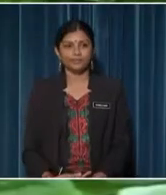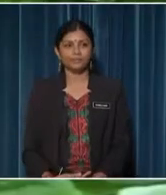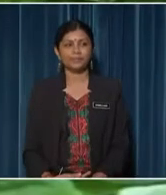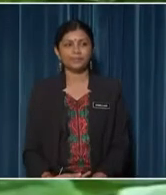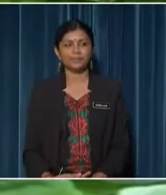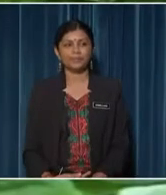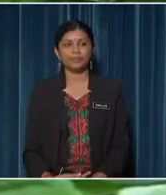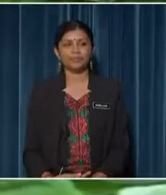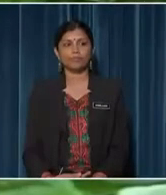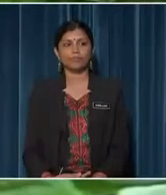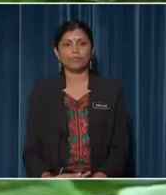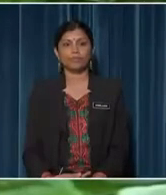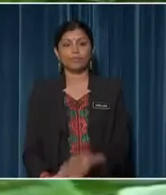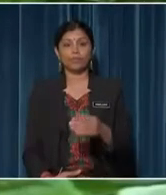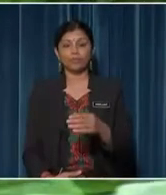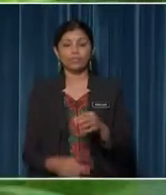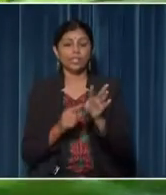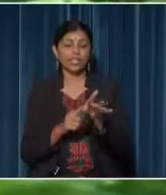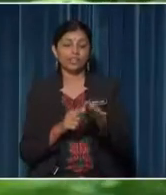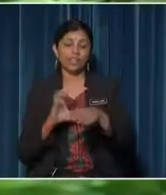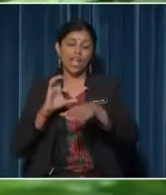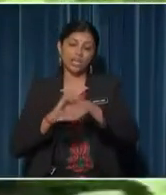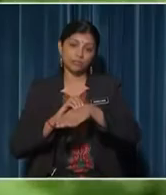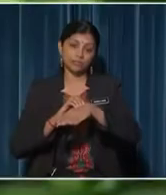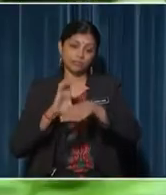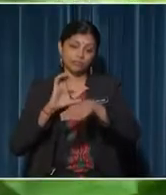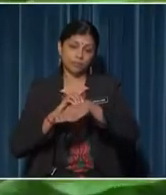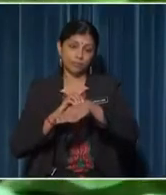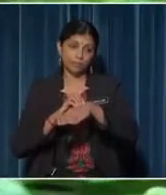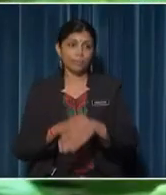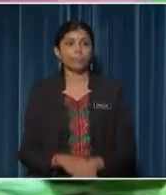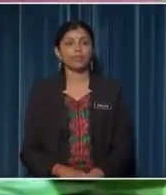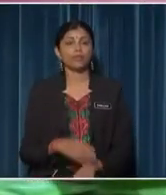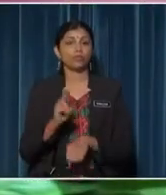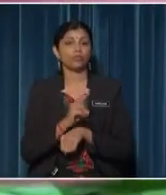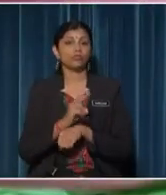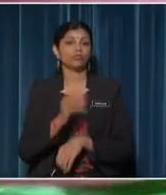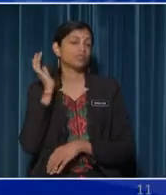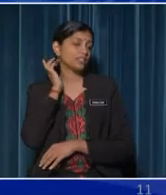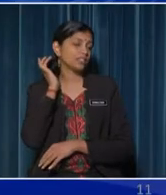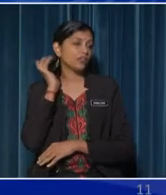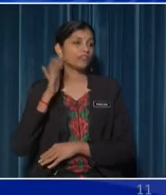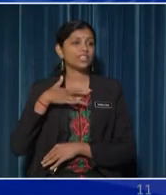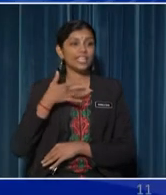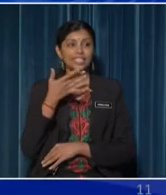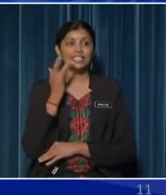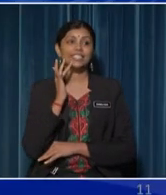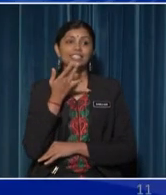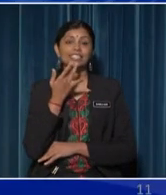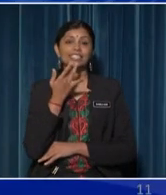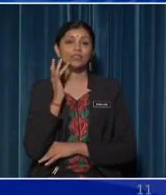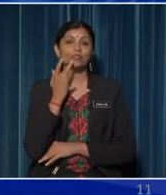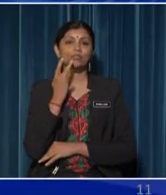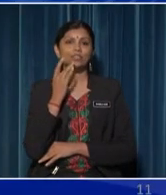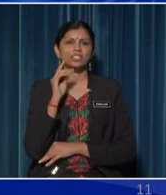When we take a bite of the leaf of the plant We use our sense of taste to taste the bitterness